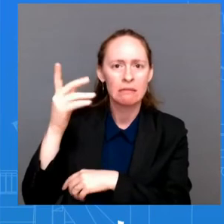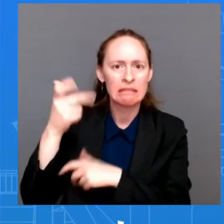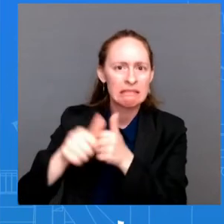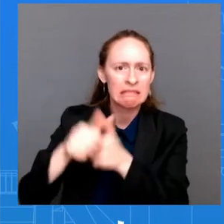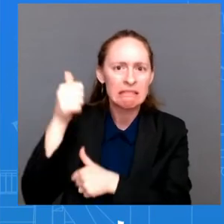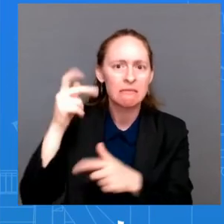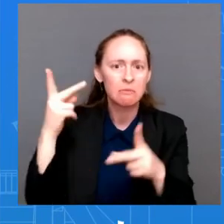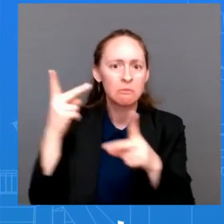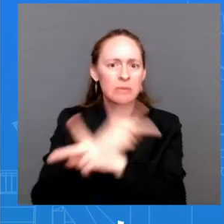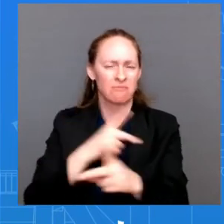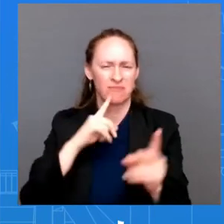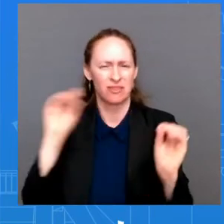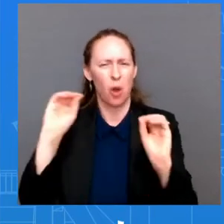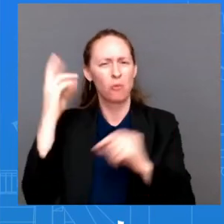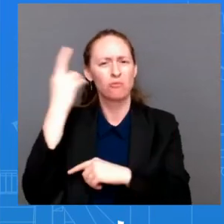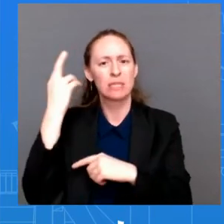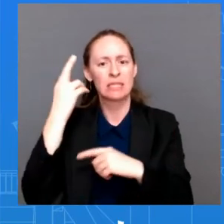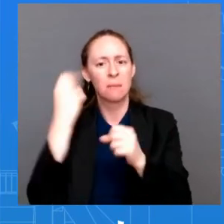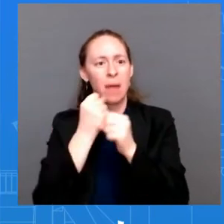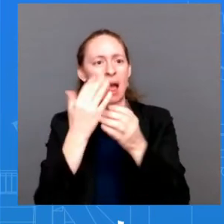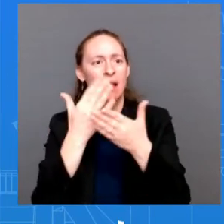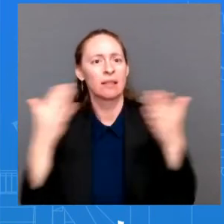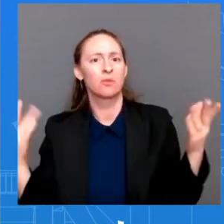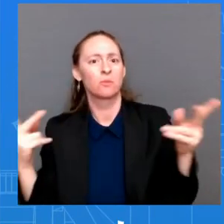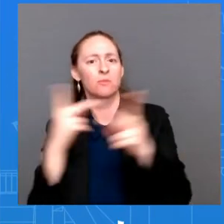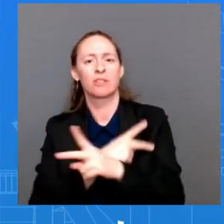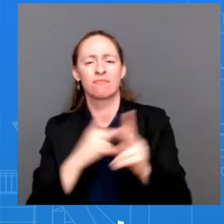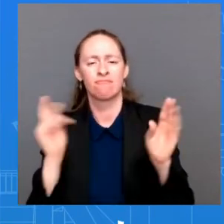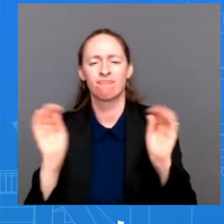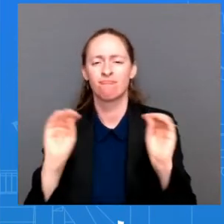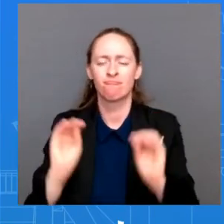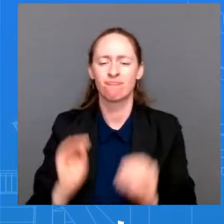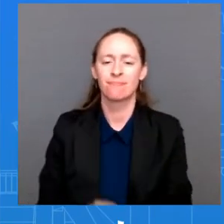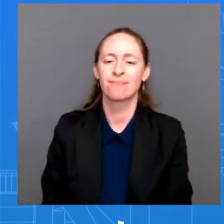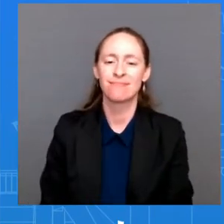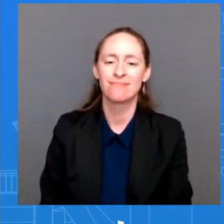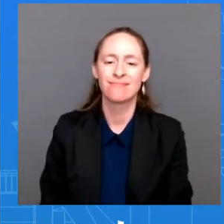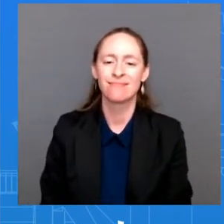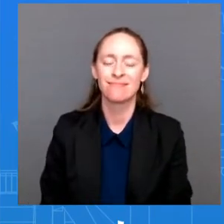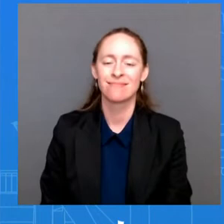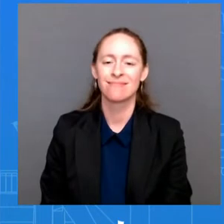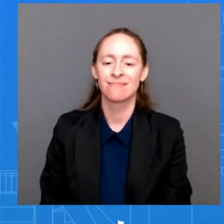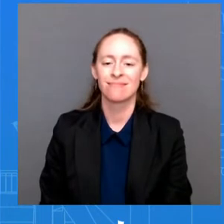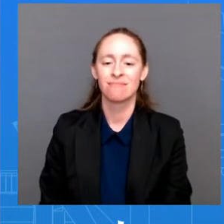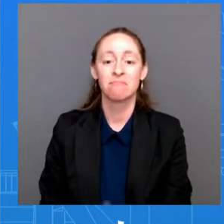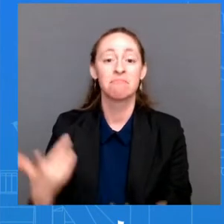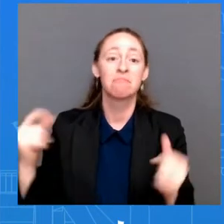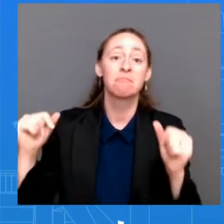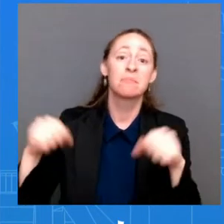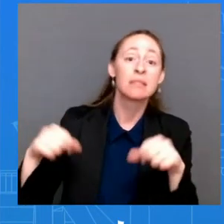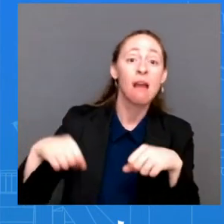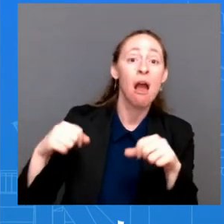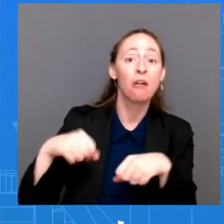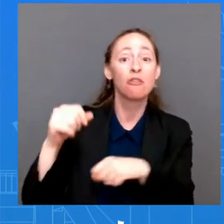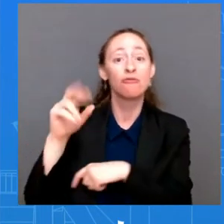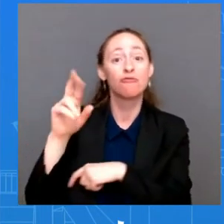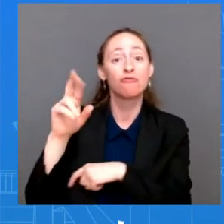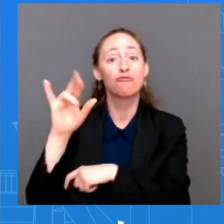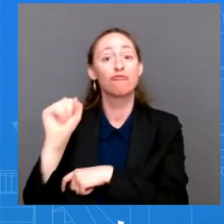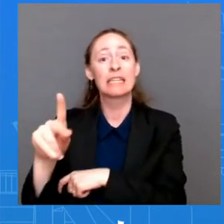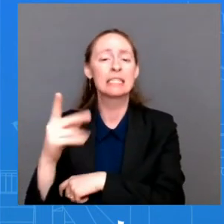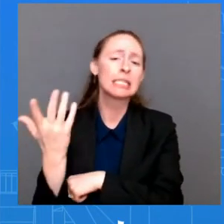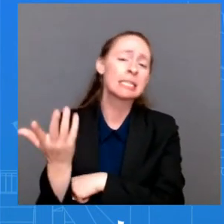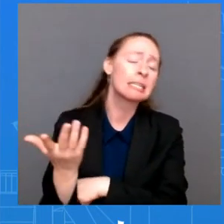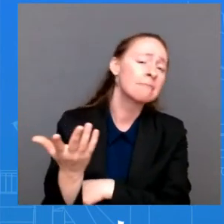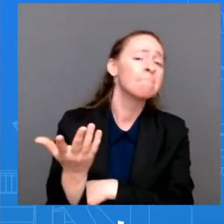And as for the potential risks, I think that is a better question put to the